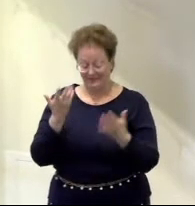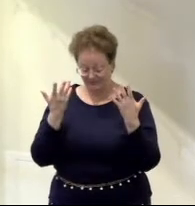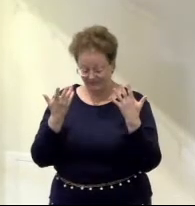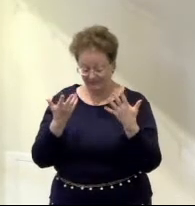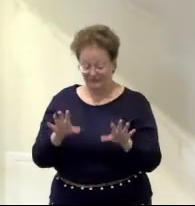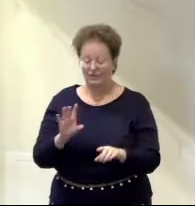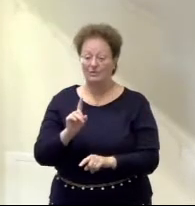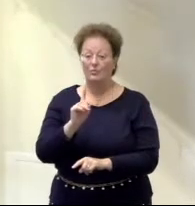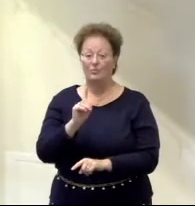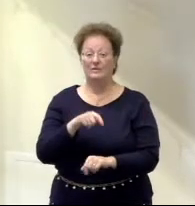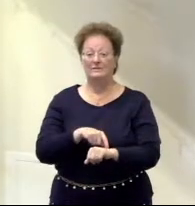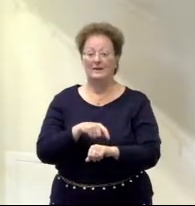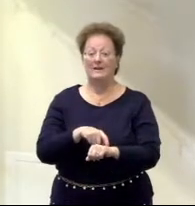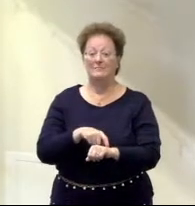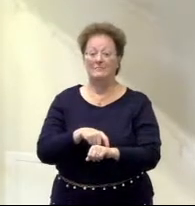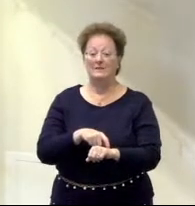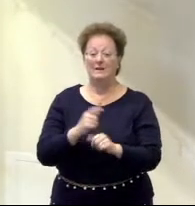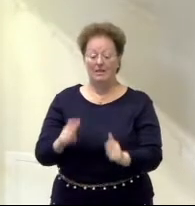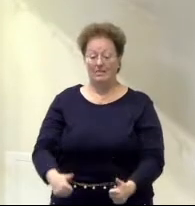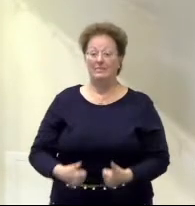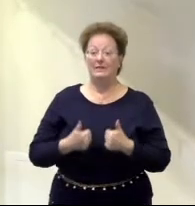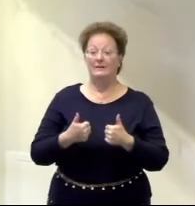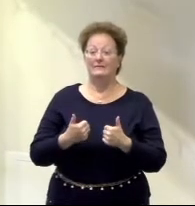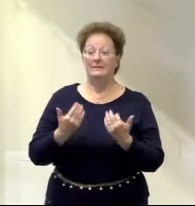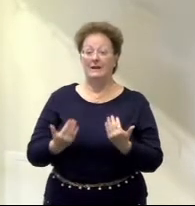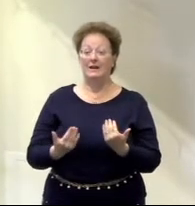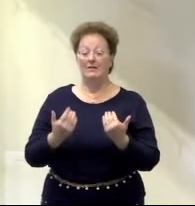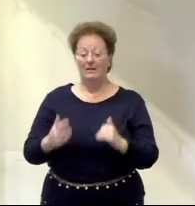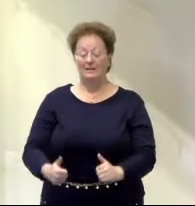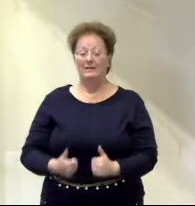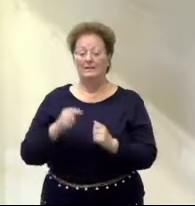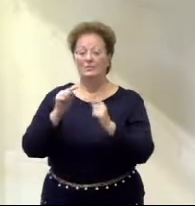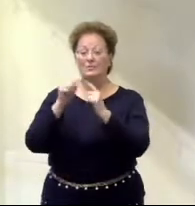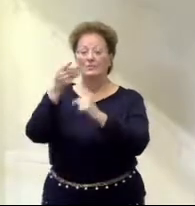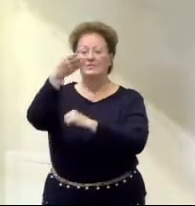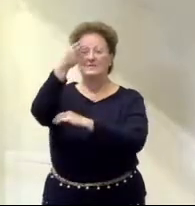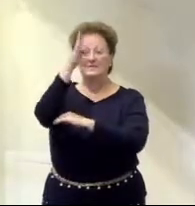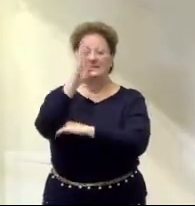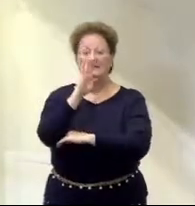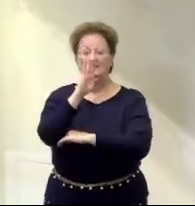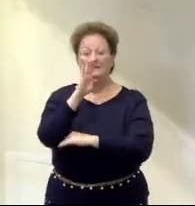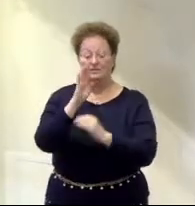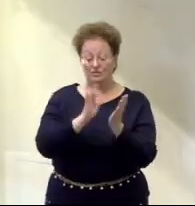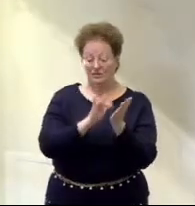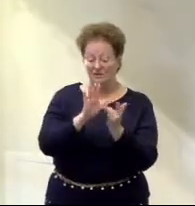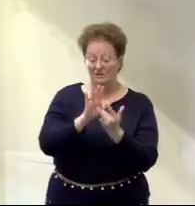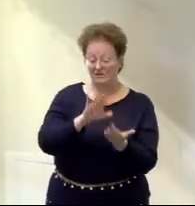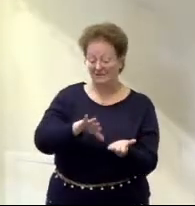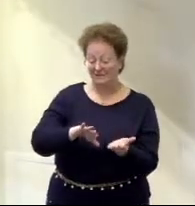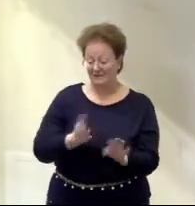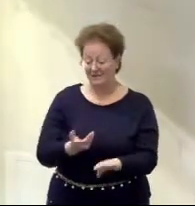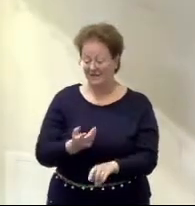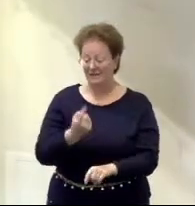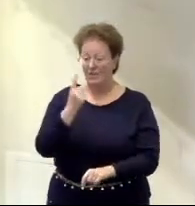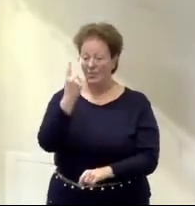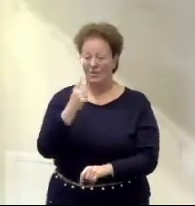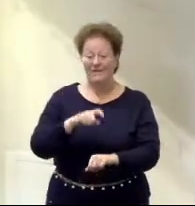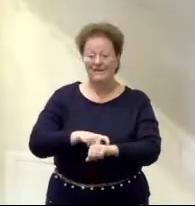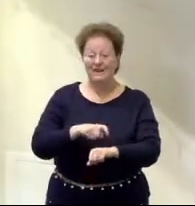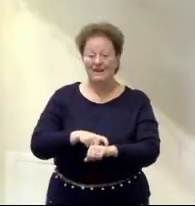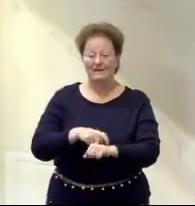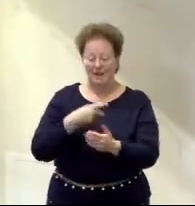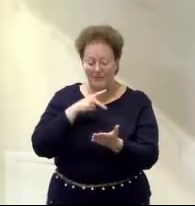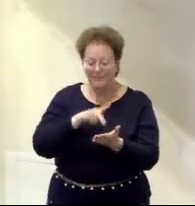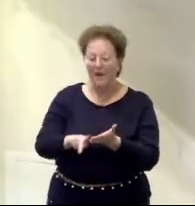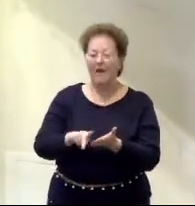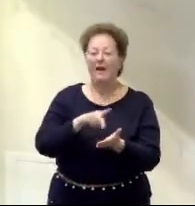to sin once for all, but the life he lives, he lives to God. So Jesus died to sin once for all to pay for the guilt